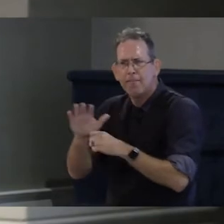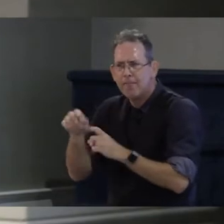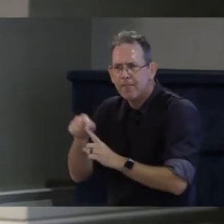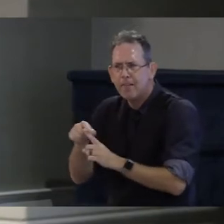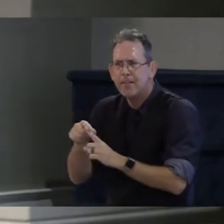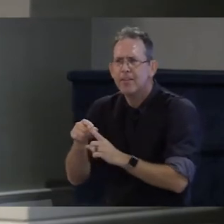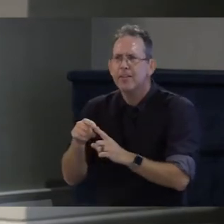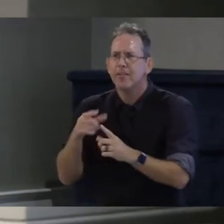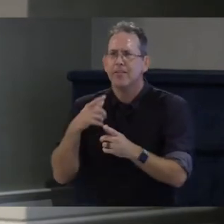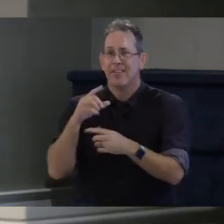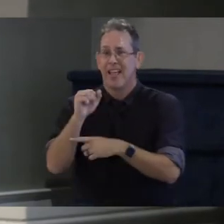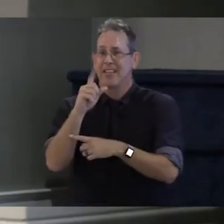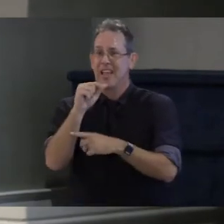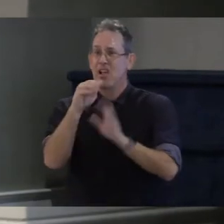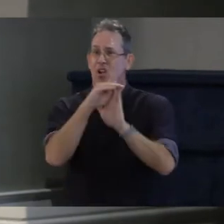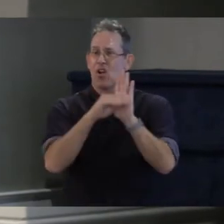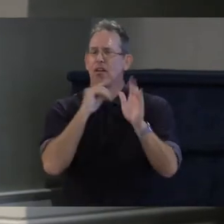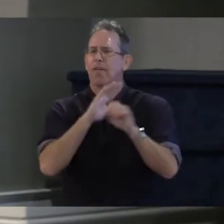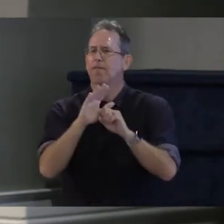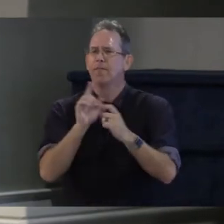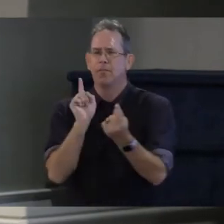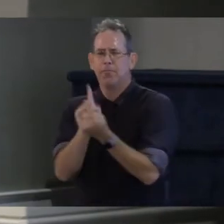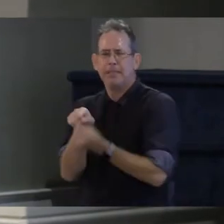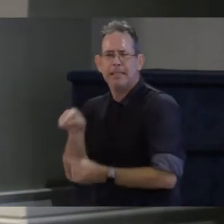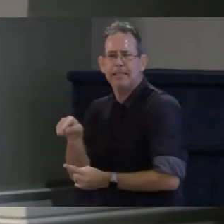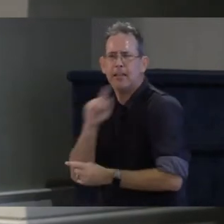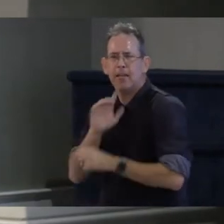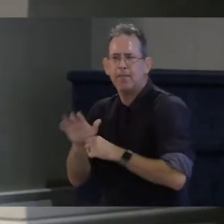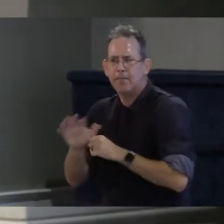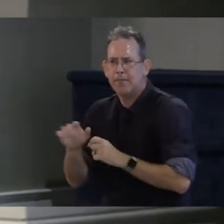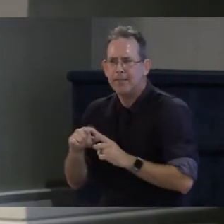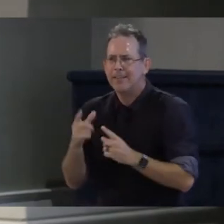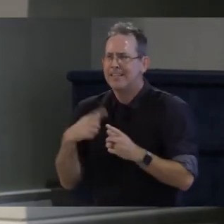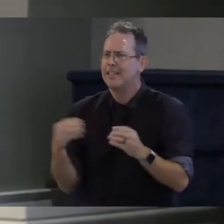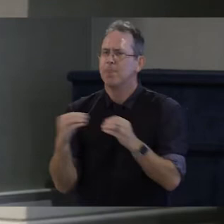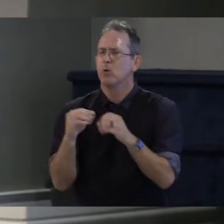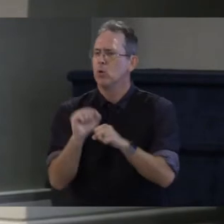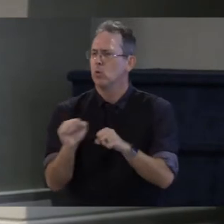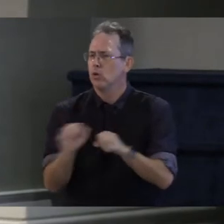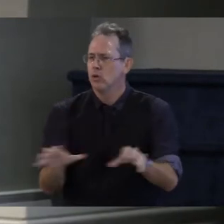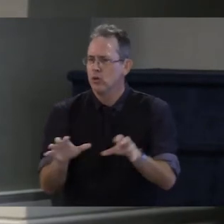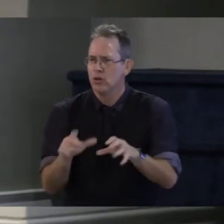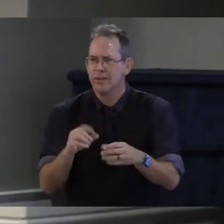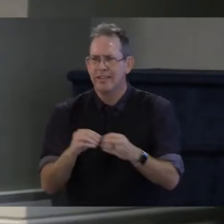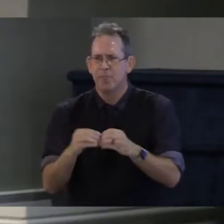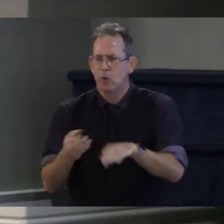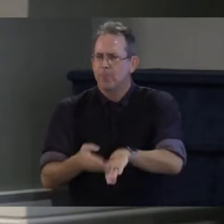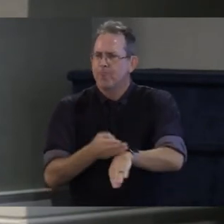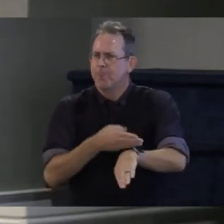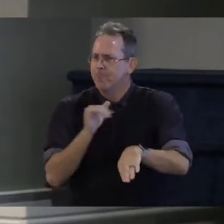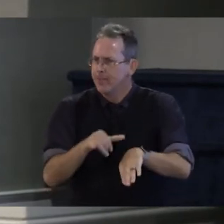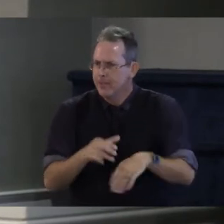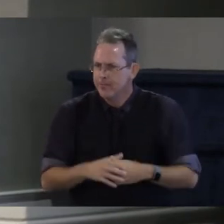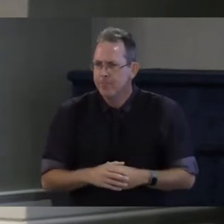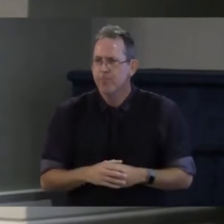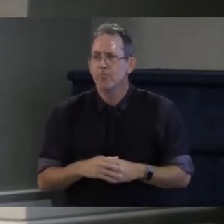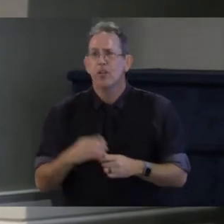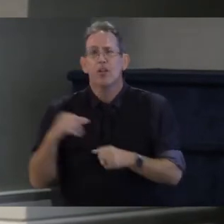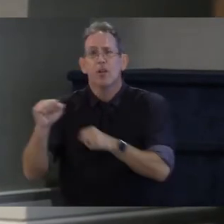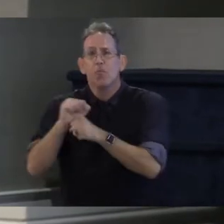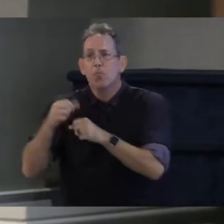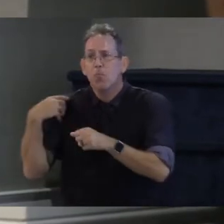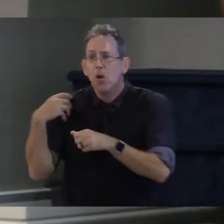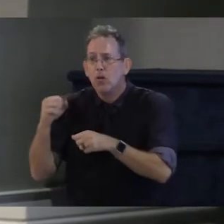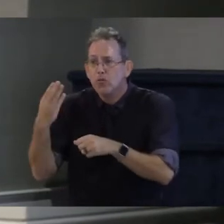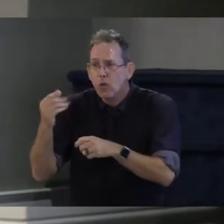so much more that we need to do to ensure that it's fully enforced by employers by governments at the